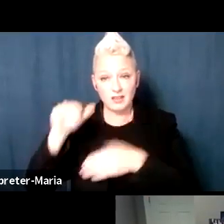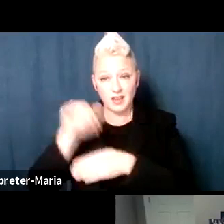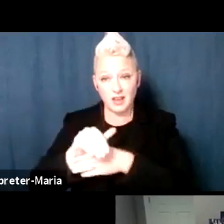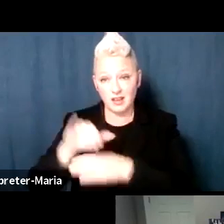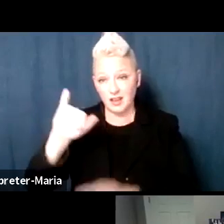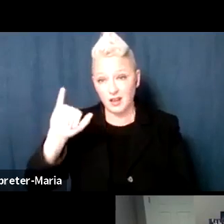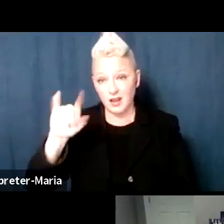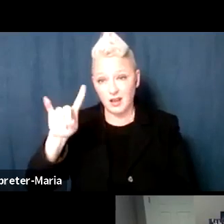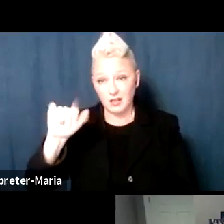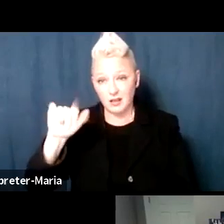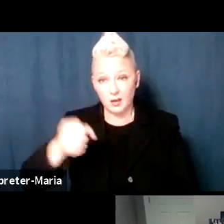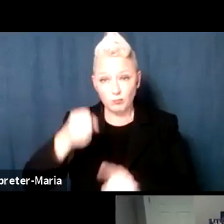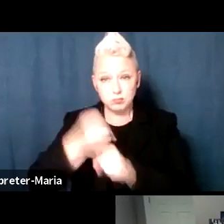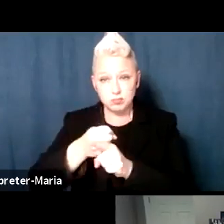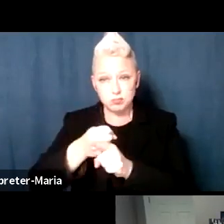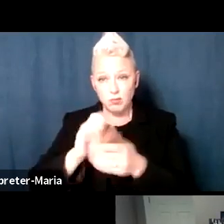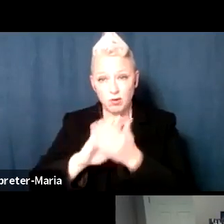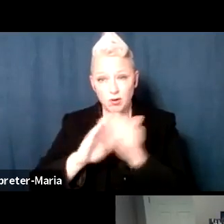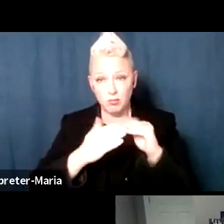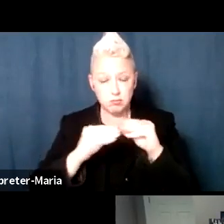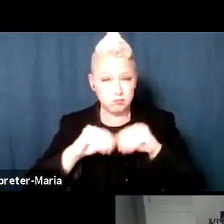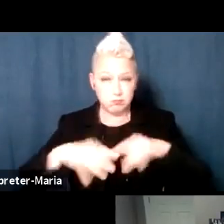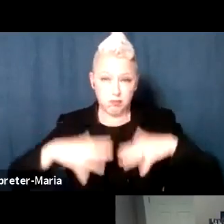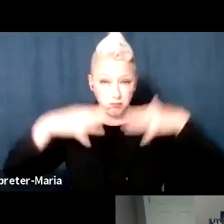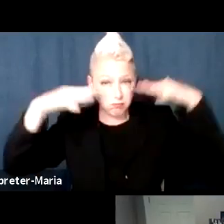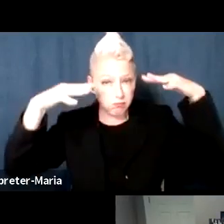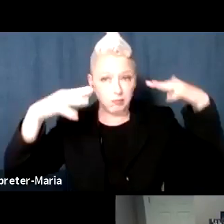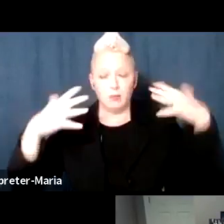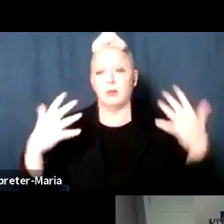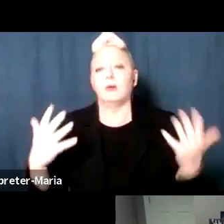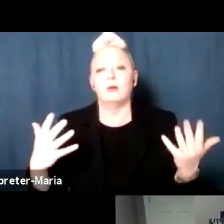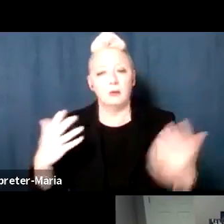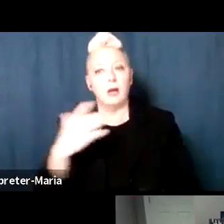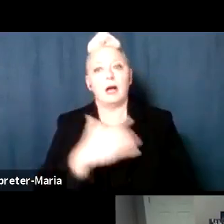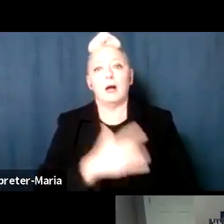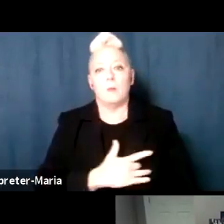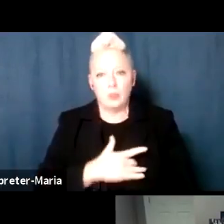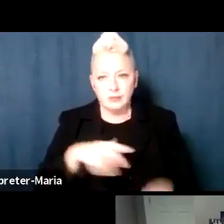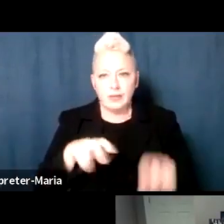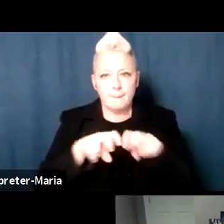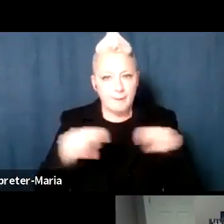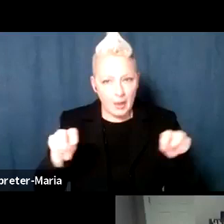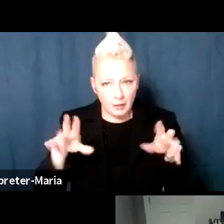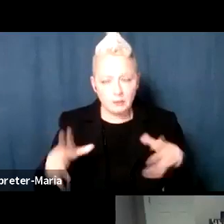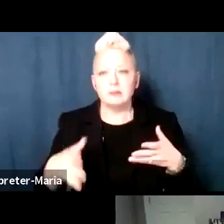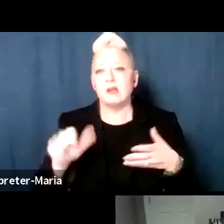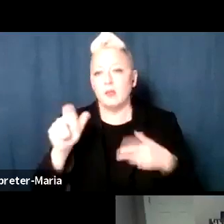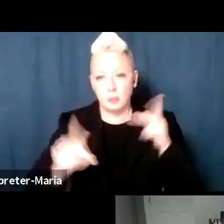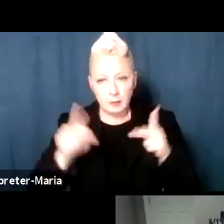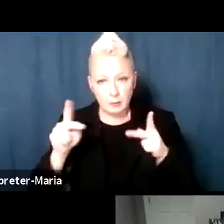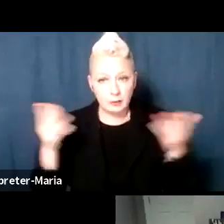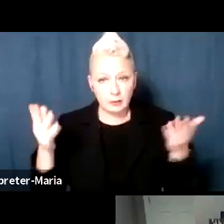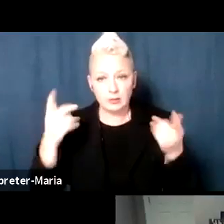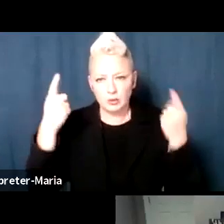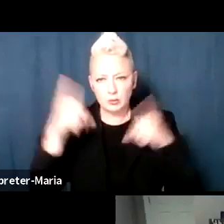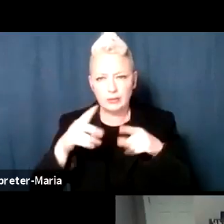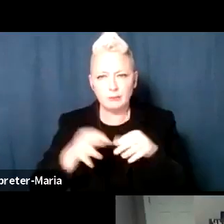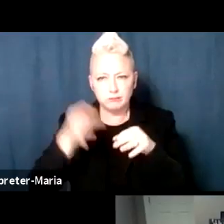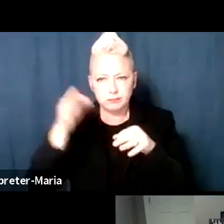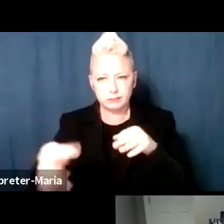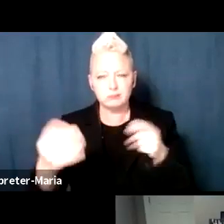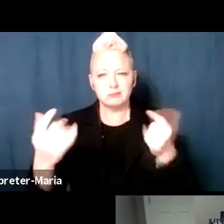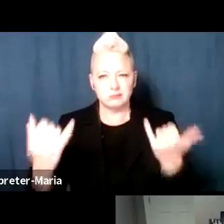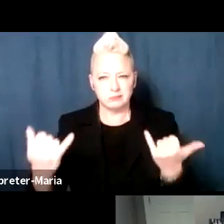hit our community so hard, and I appreciate all our panelists and others for agreeing to reschedule.